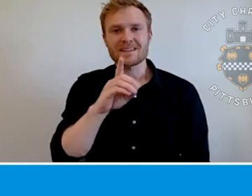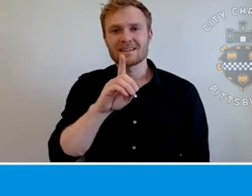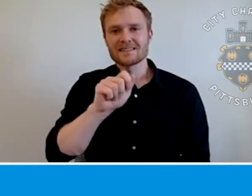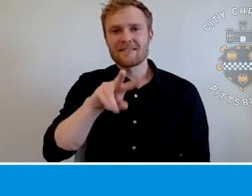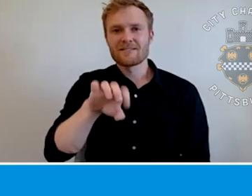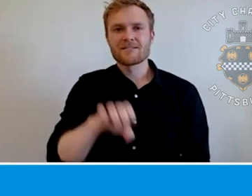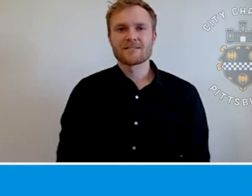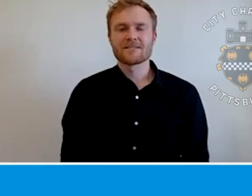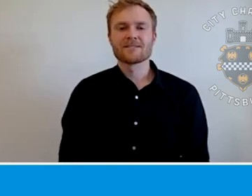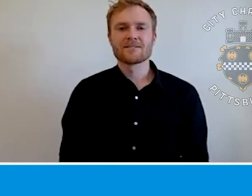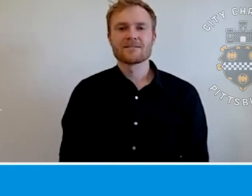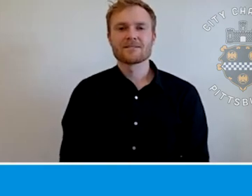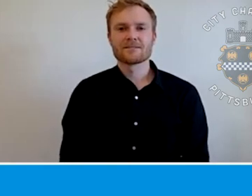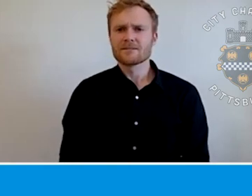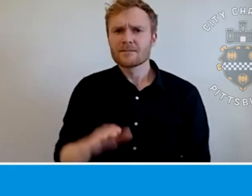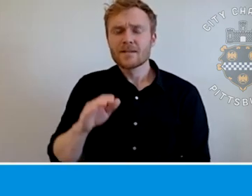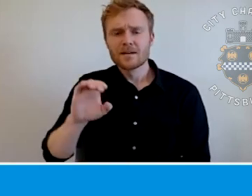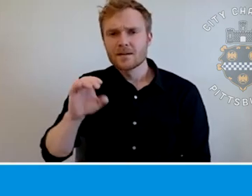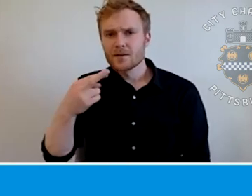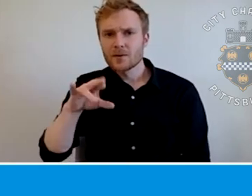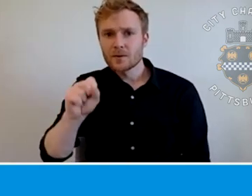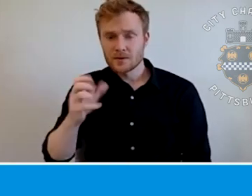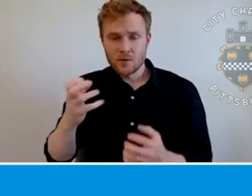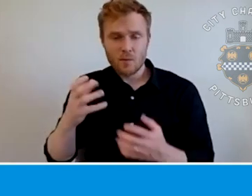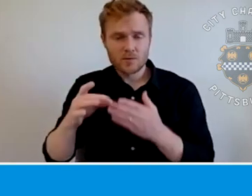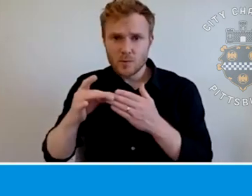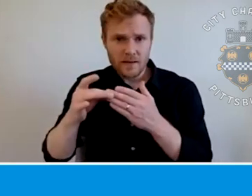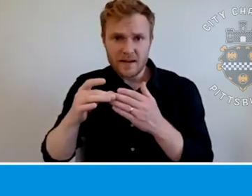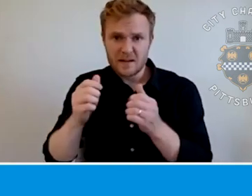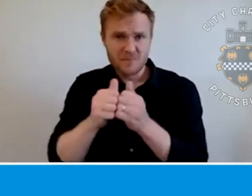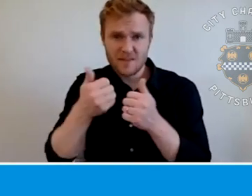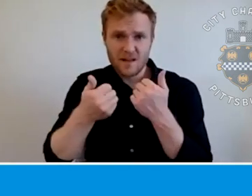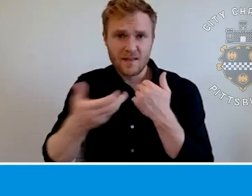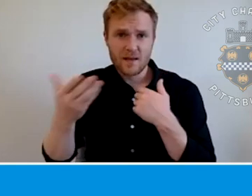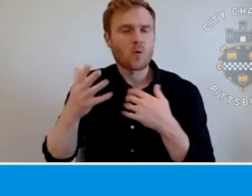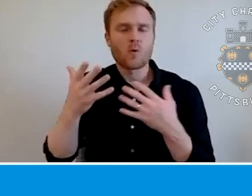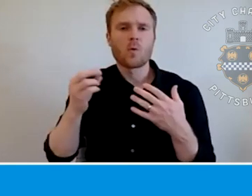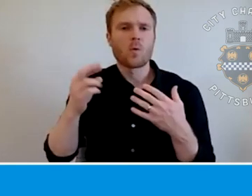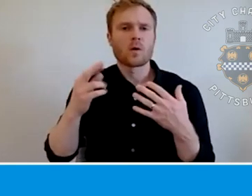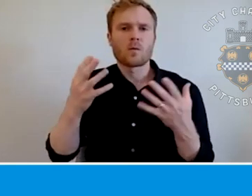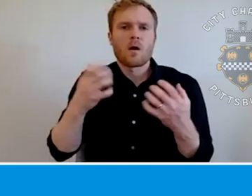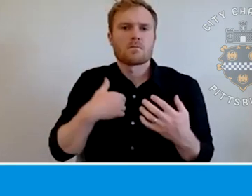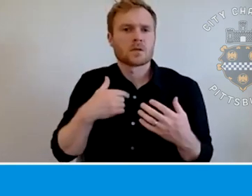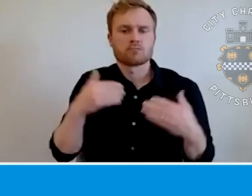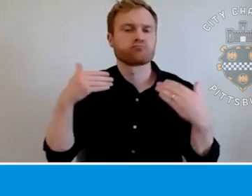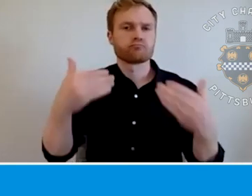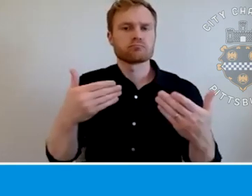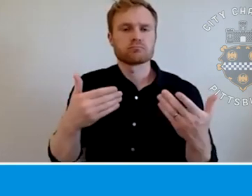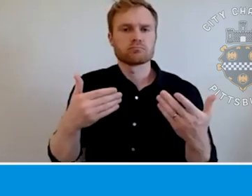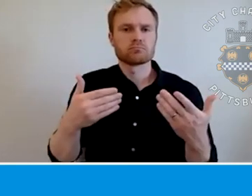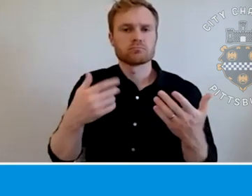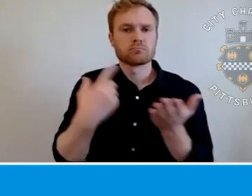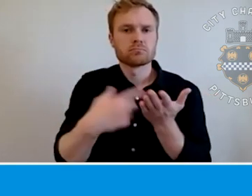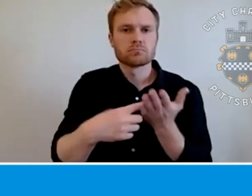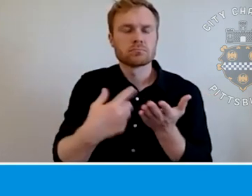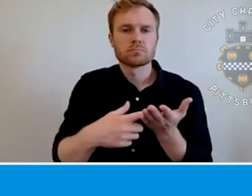so, Chris, were you going to lead in with anything? Or do you want me to just start and give an overview based on our department, Department of Parks and